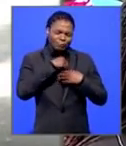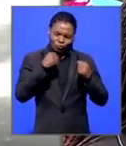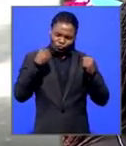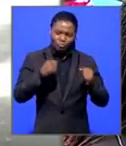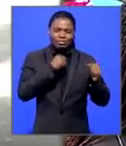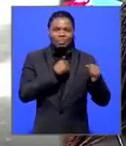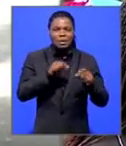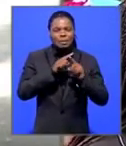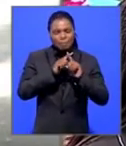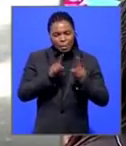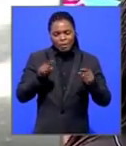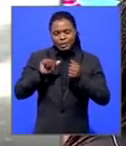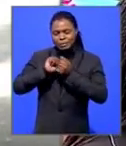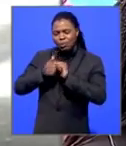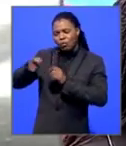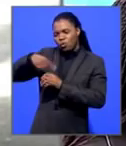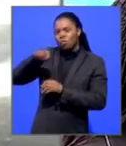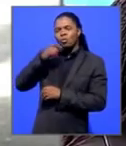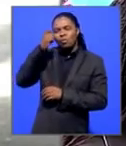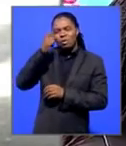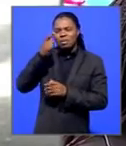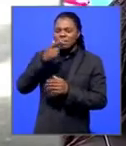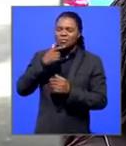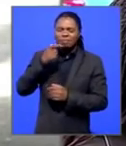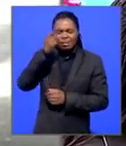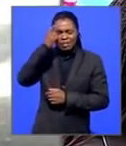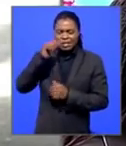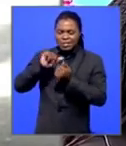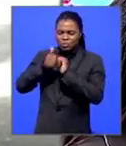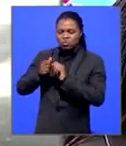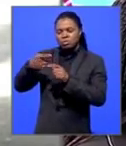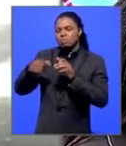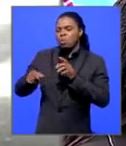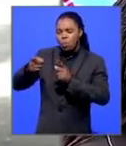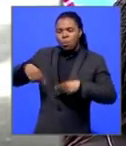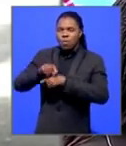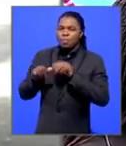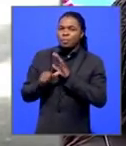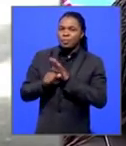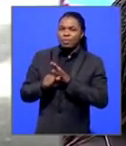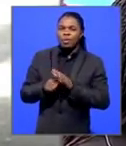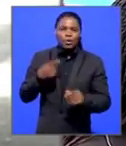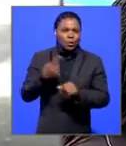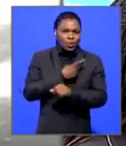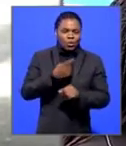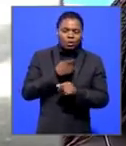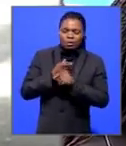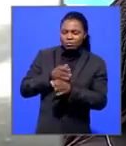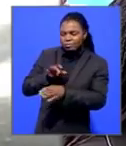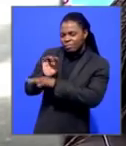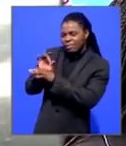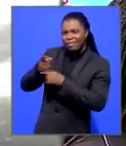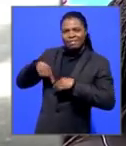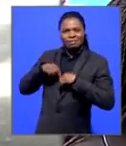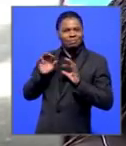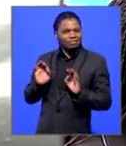the sports industry. He realized how valuable the sports industry was for this nation. So he always had encouraging words for us,